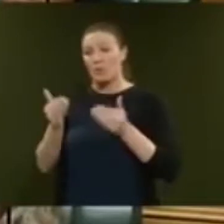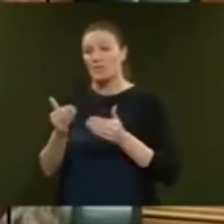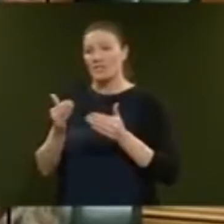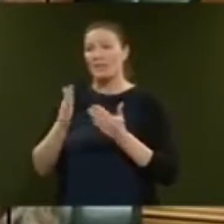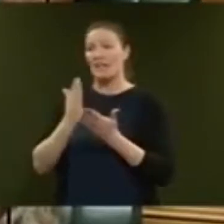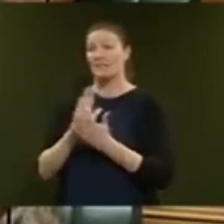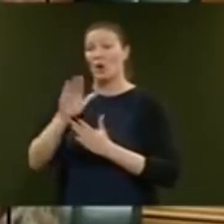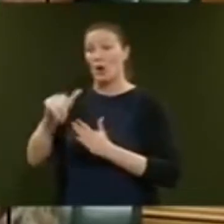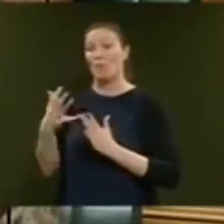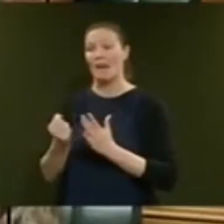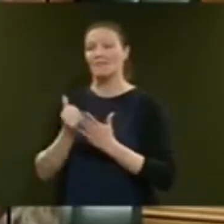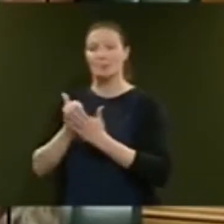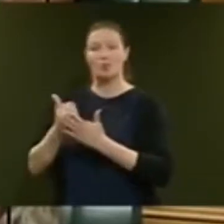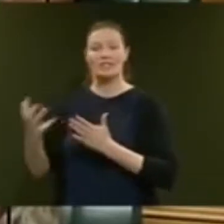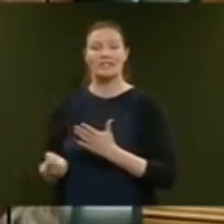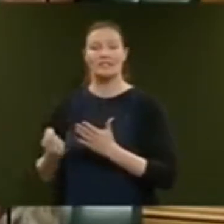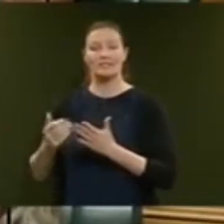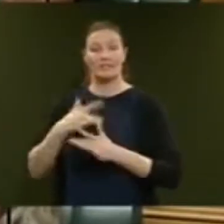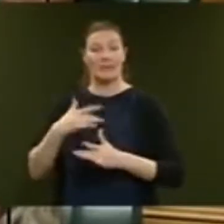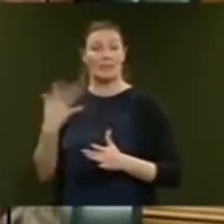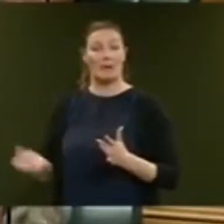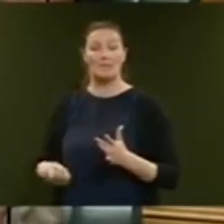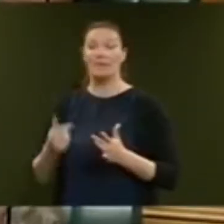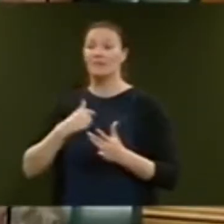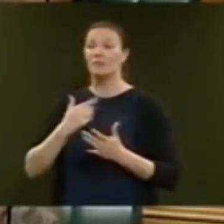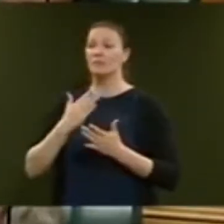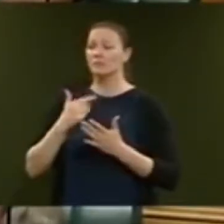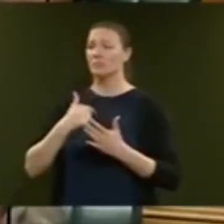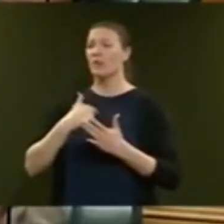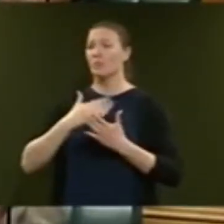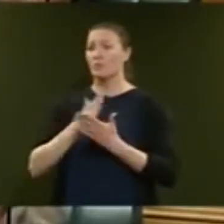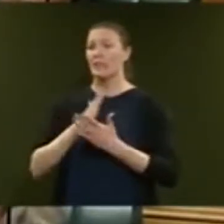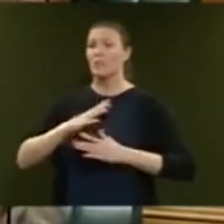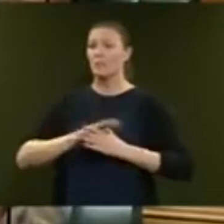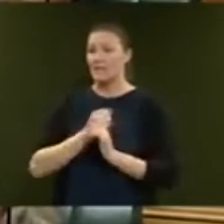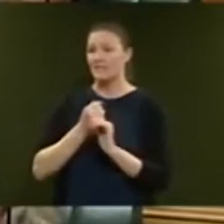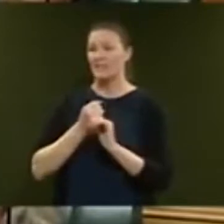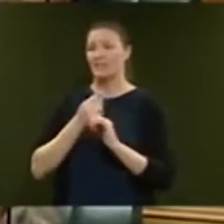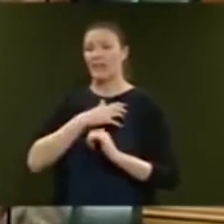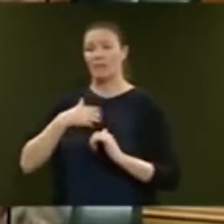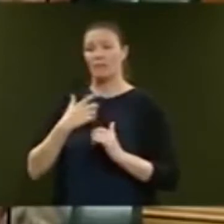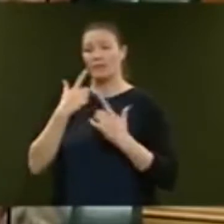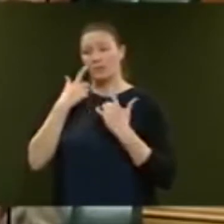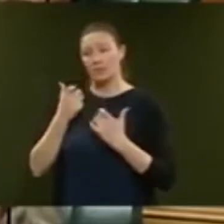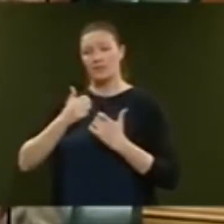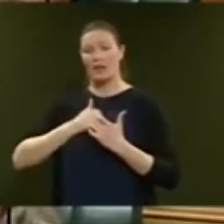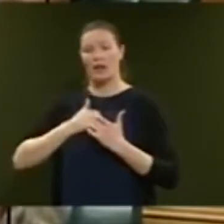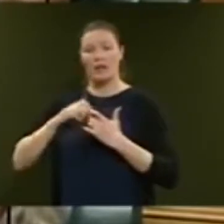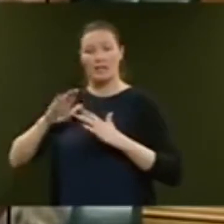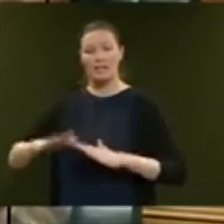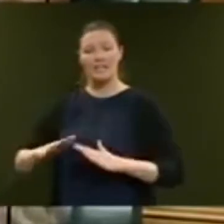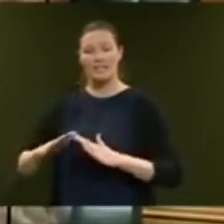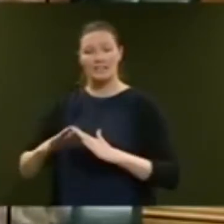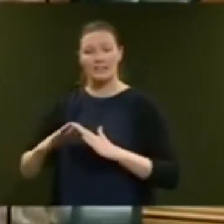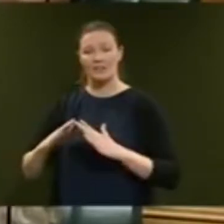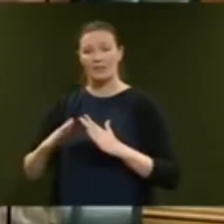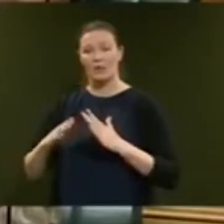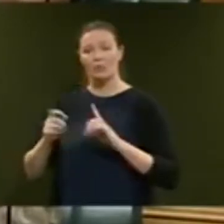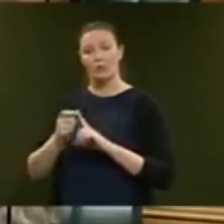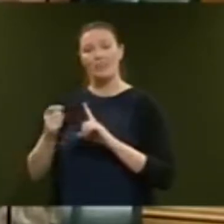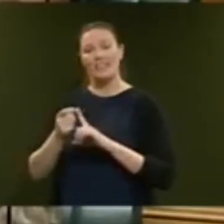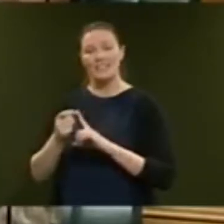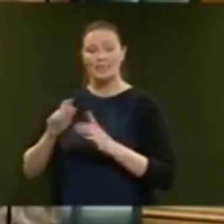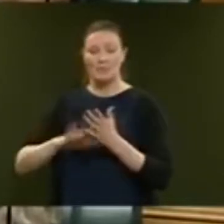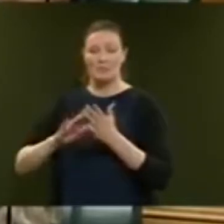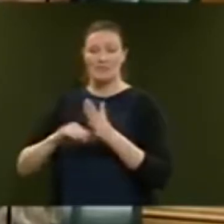payment. I really appreciate that the Government cares about the least privileged members of our community. Families affected by autism are